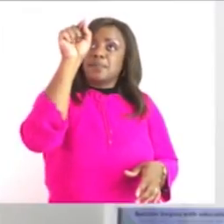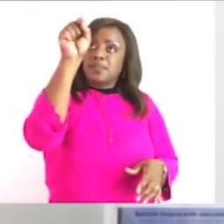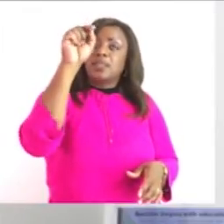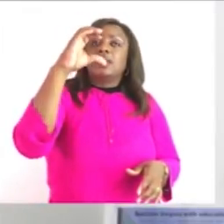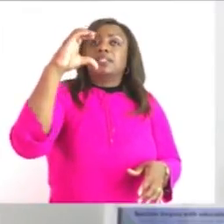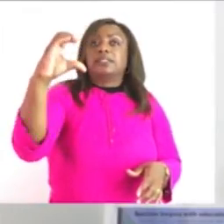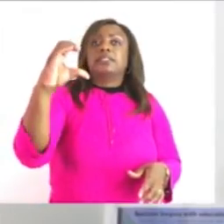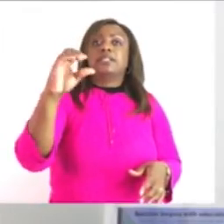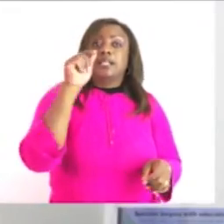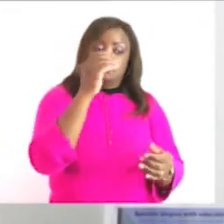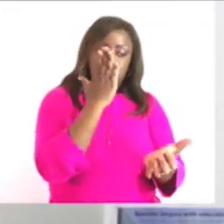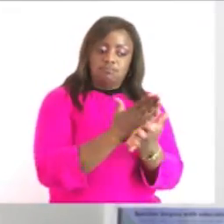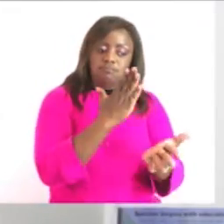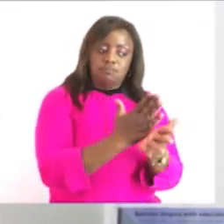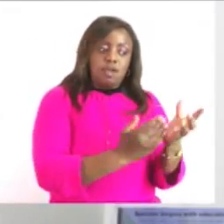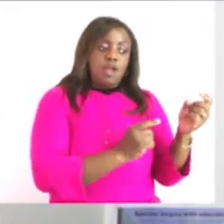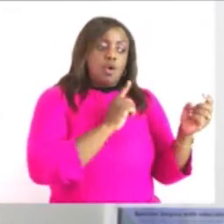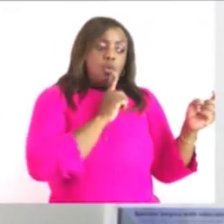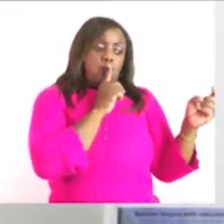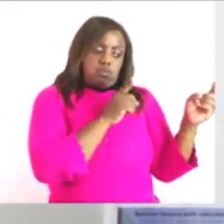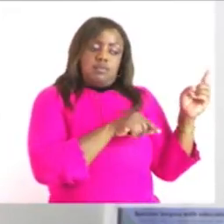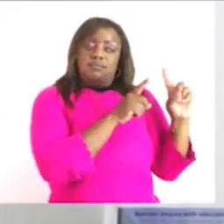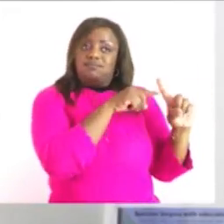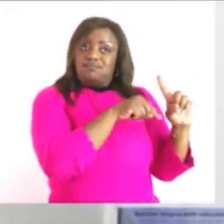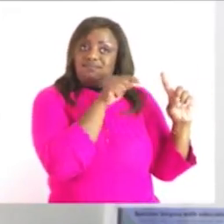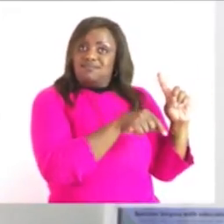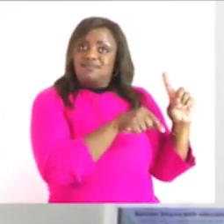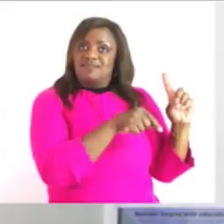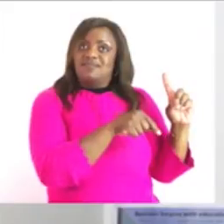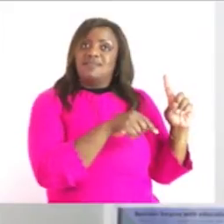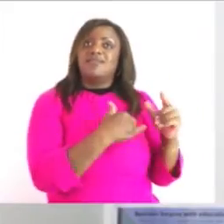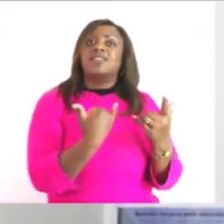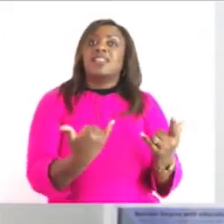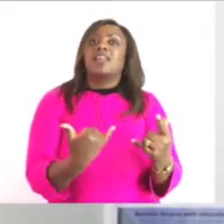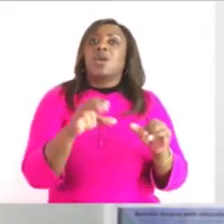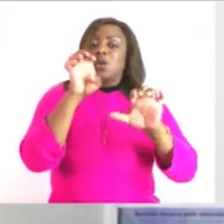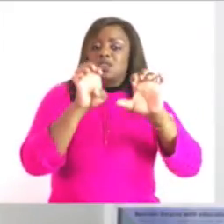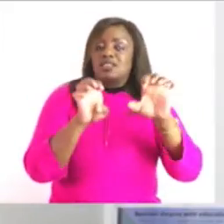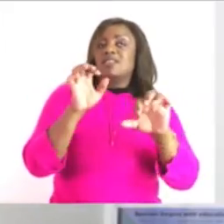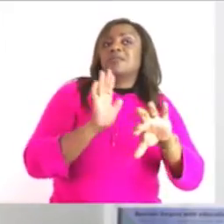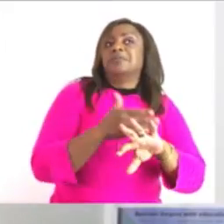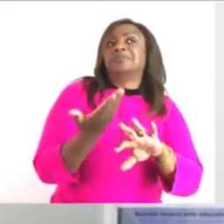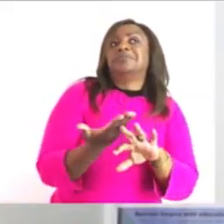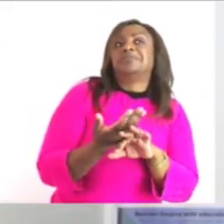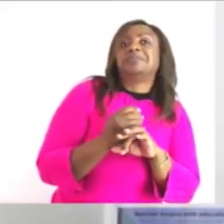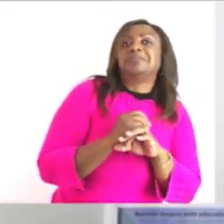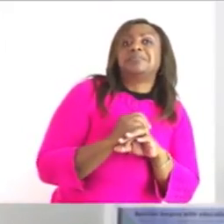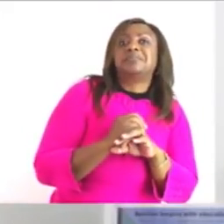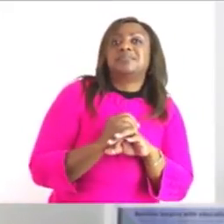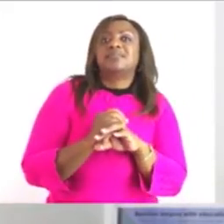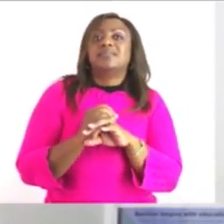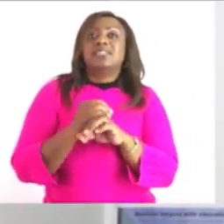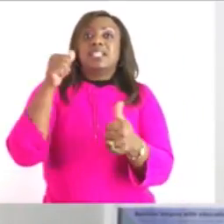that is the water which is the temperature of water which is boiling and for us to